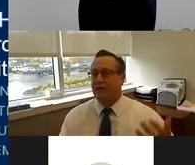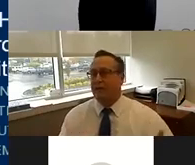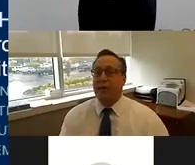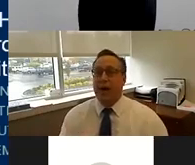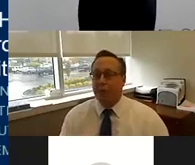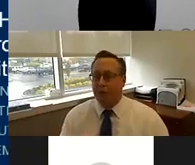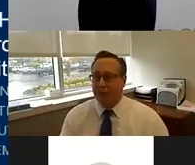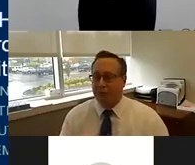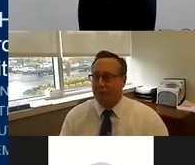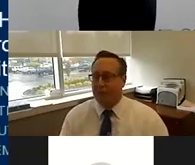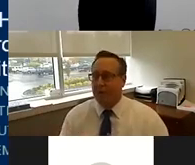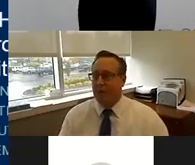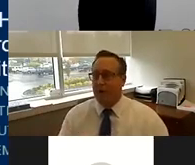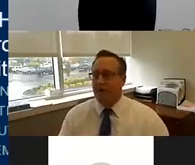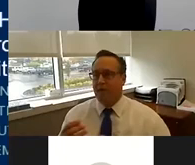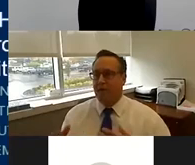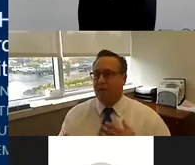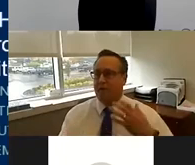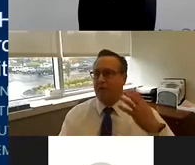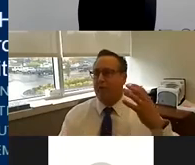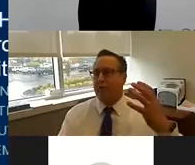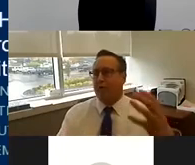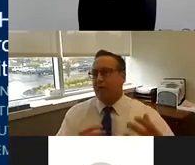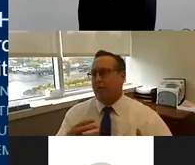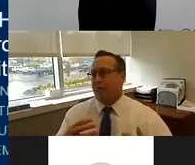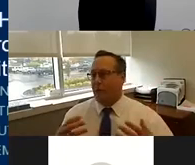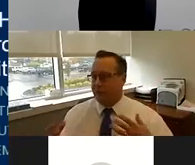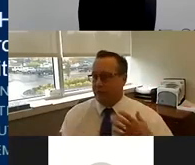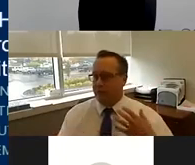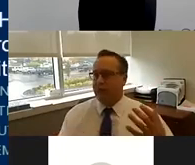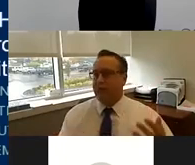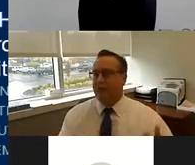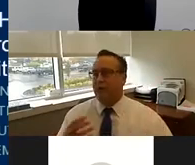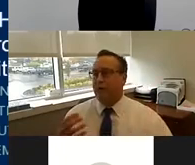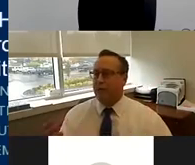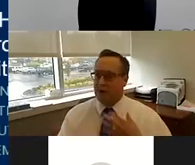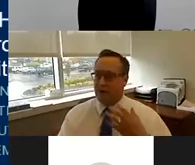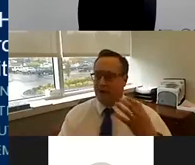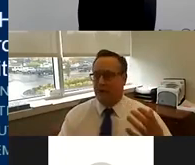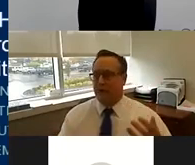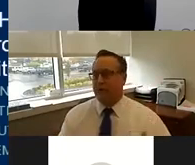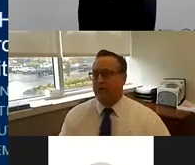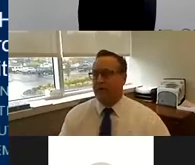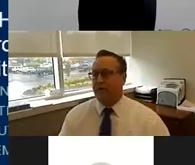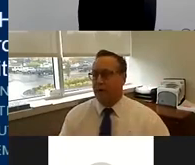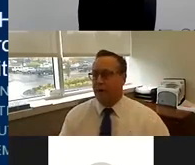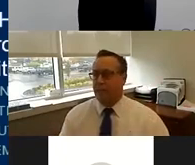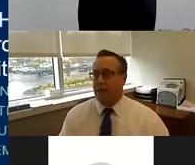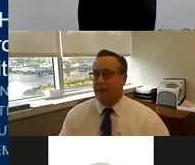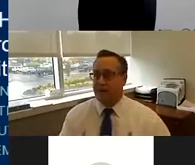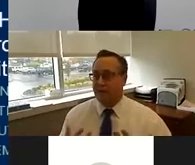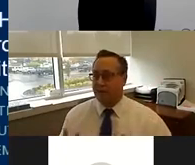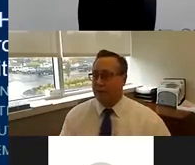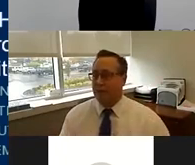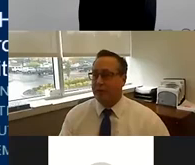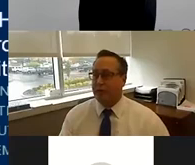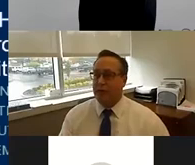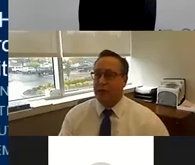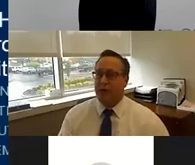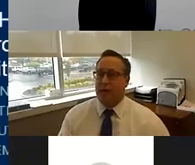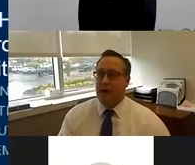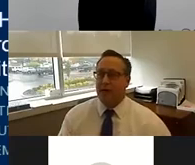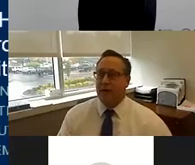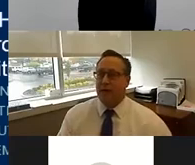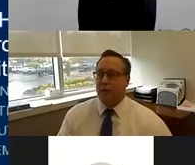insights into the human operating system. Uh, these are, you know, parts of the nervous system, cognitive functions, biological cycles